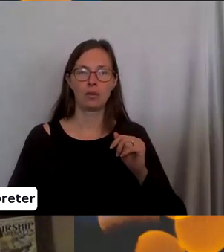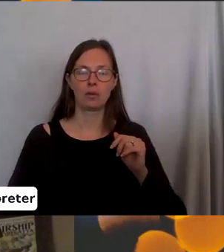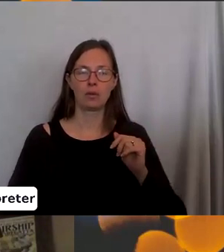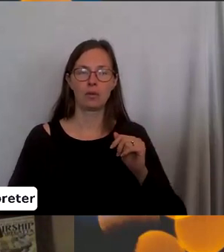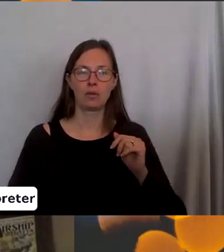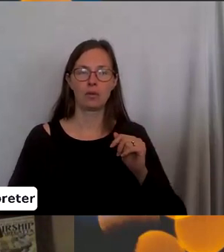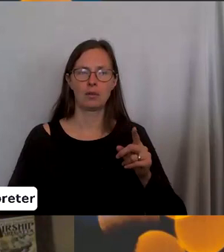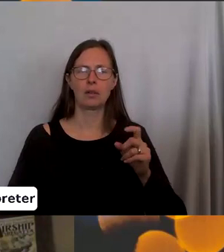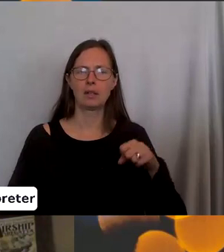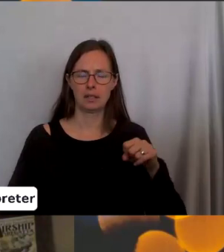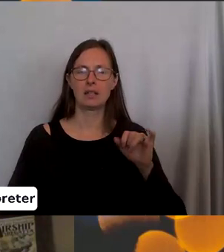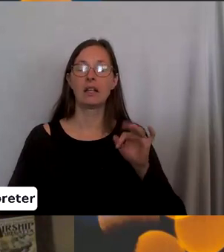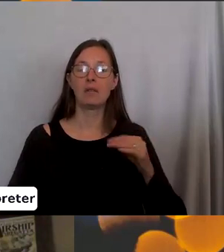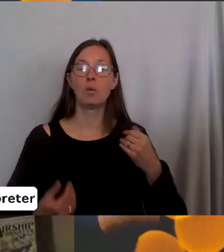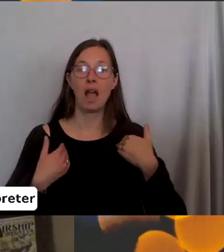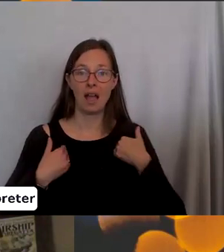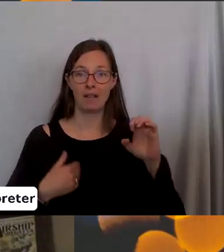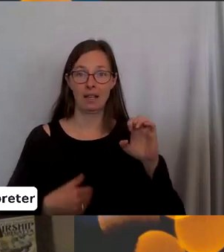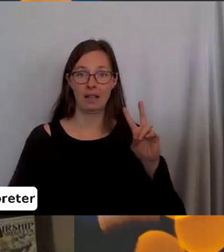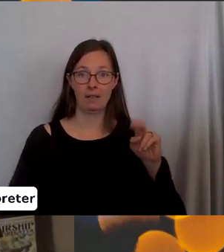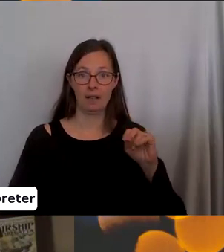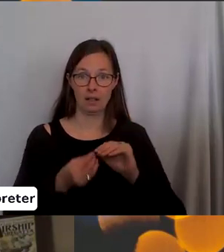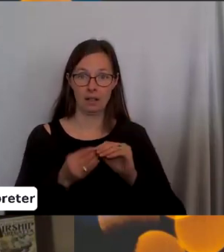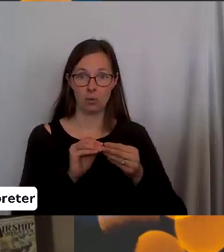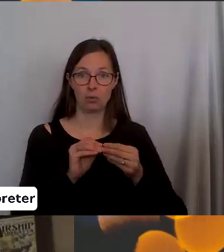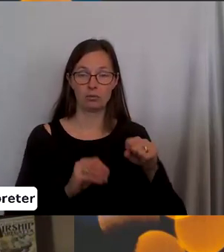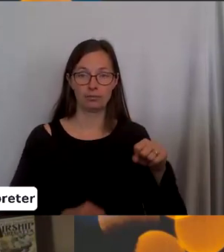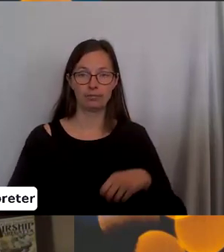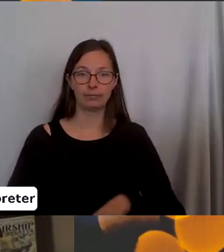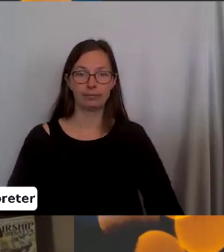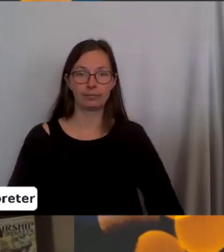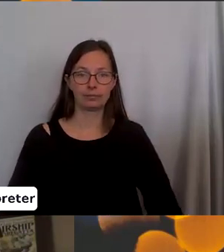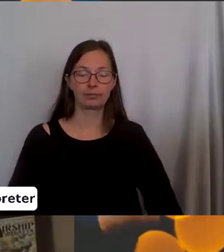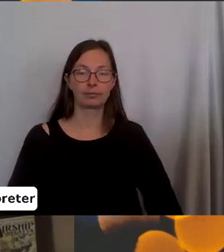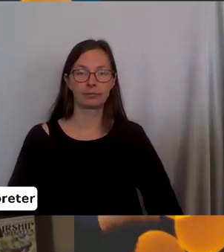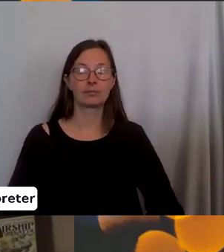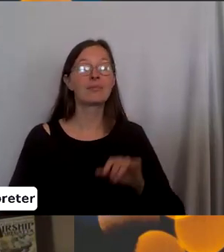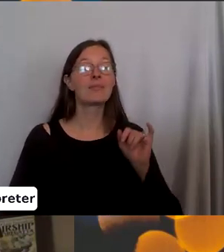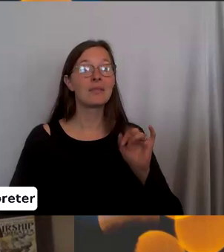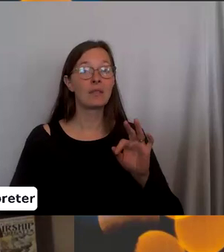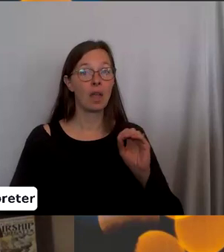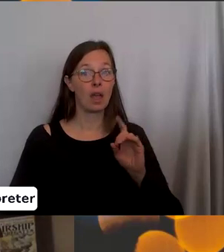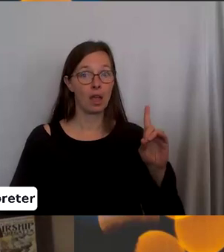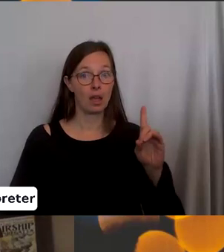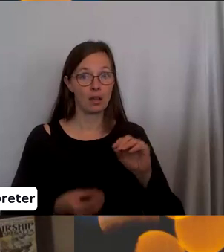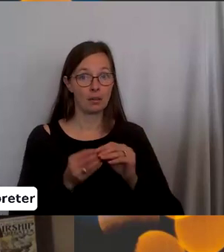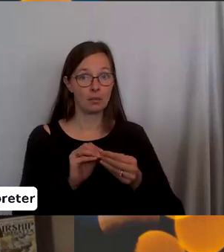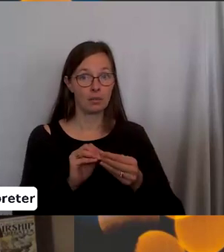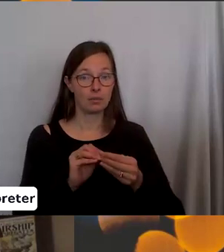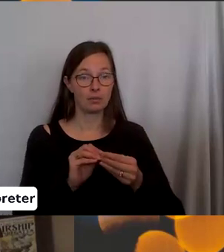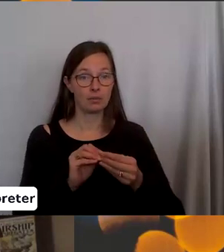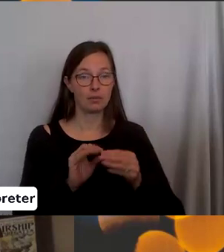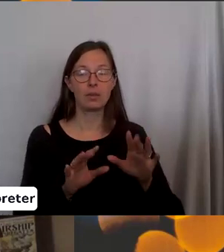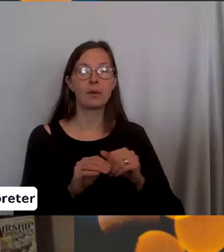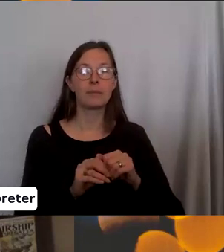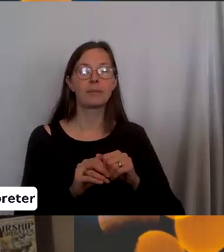Yes. If you have an even number of stitches, if you have an odd number, just,